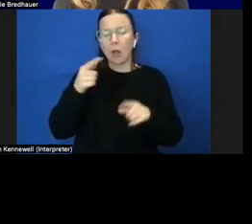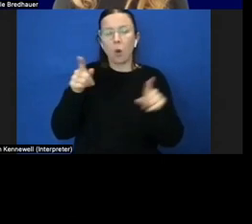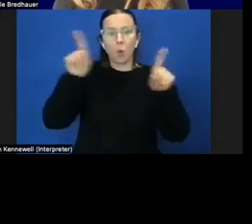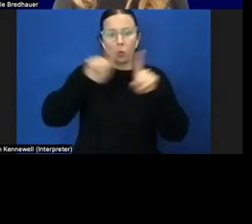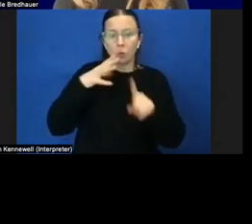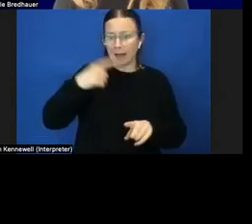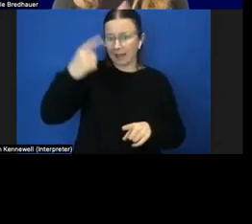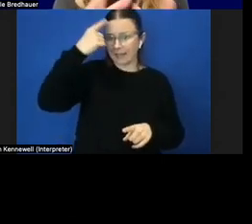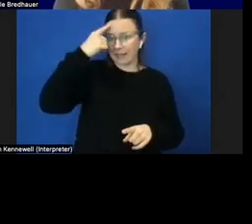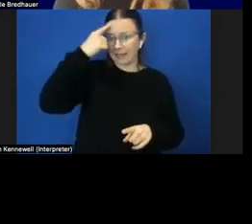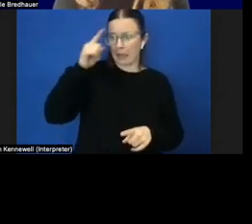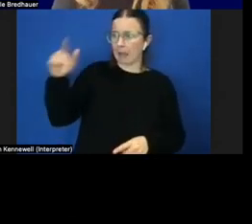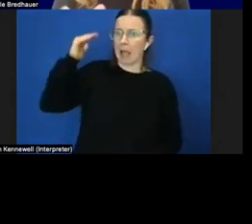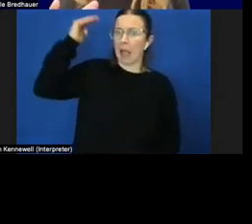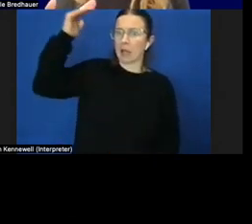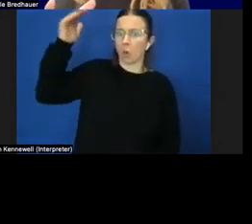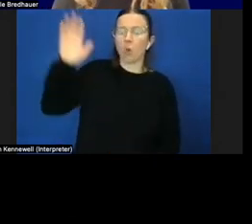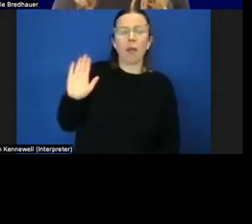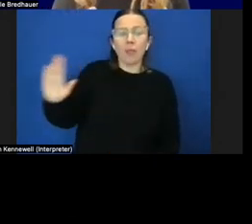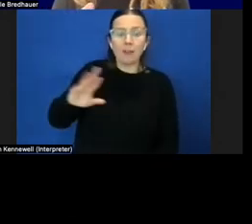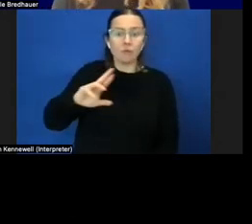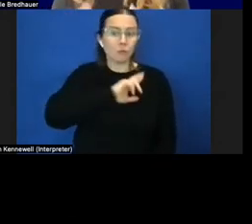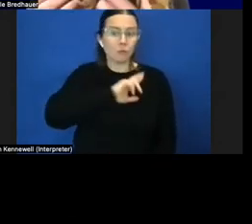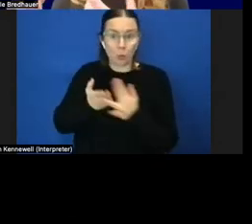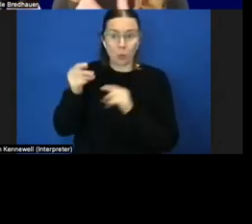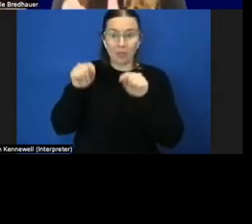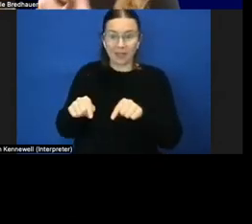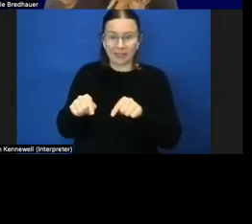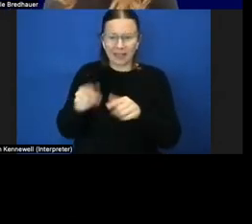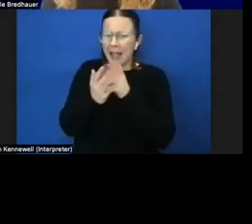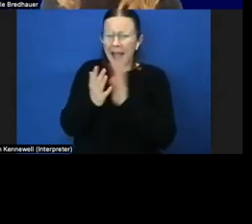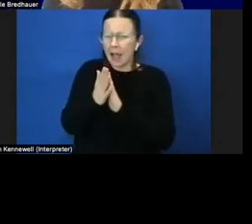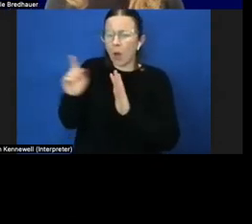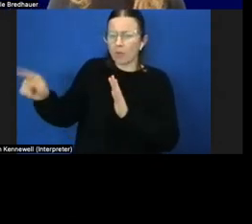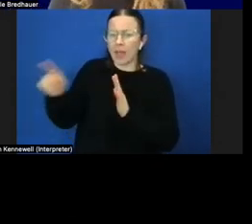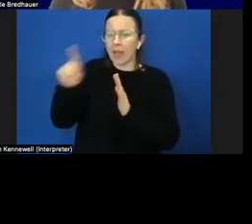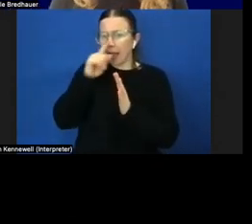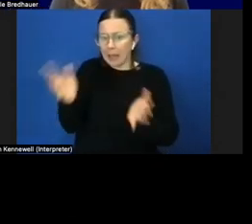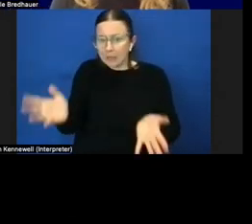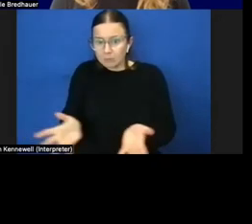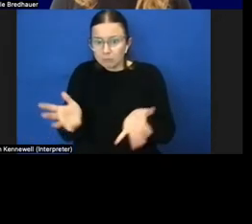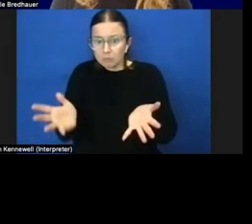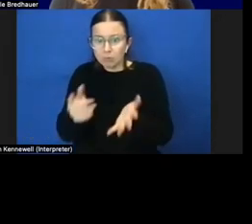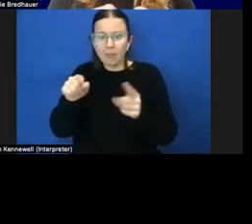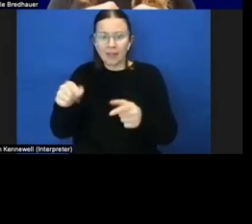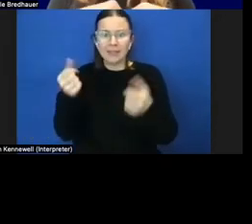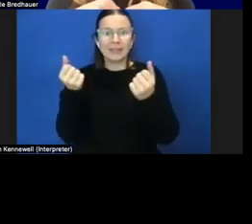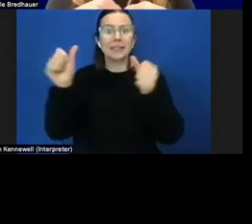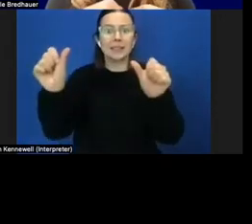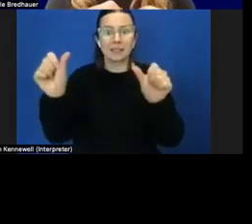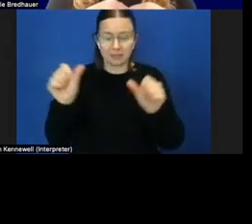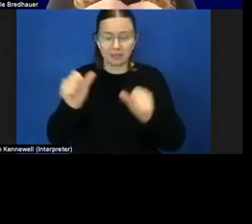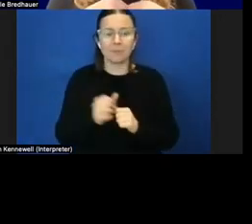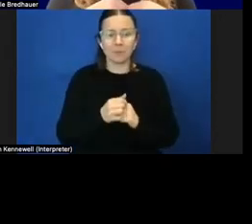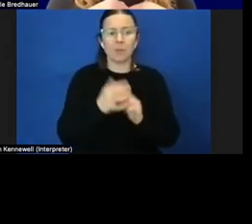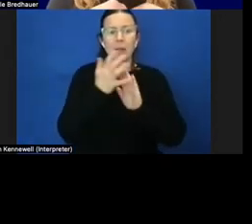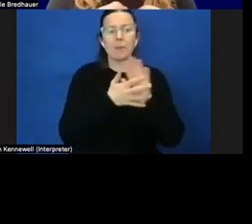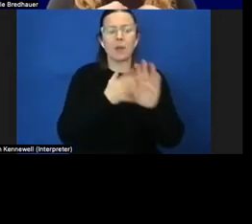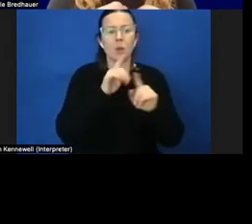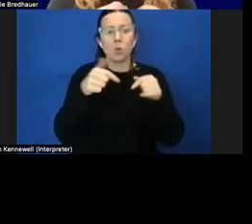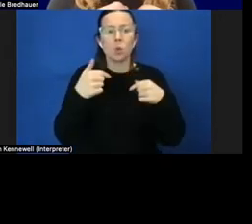the adult and how the adult can um supports the success of the program we're considering